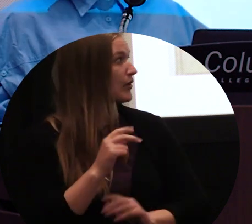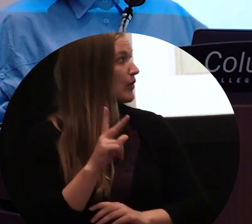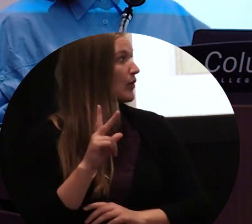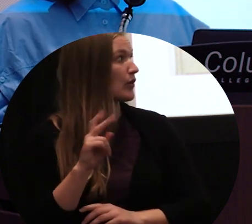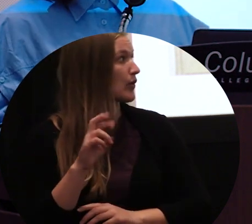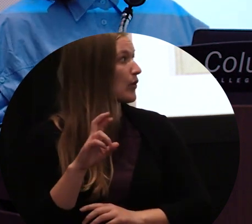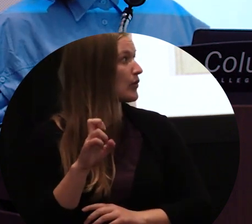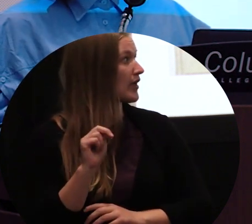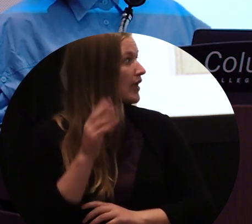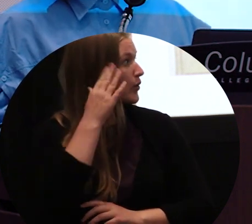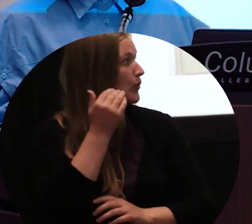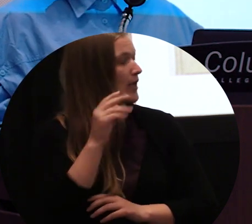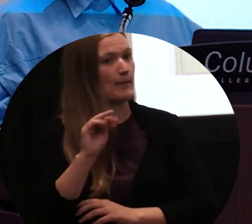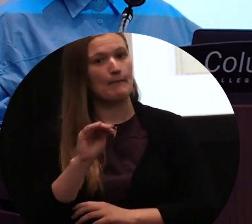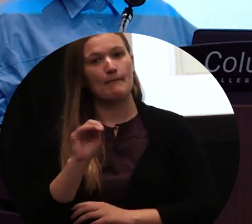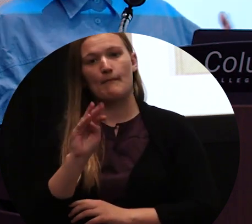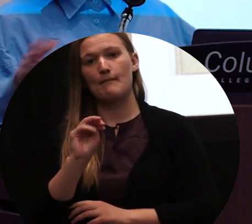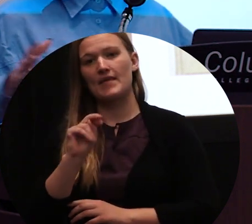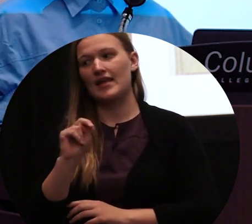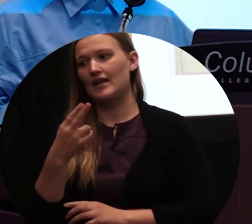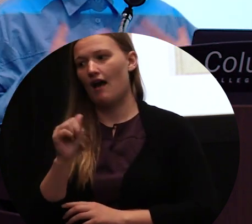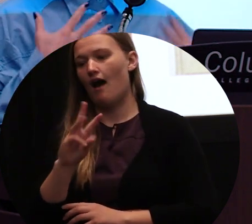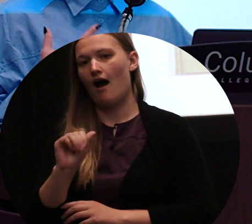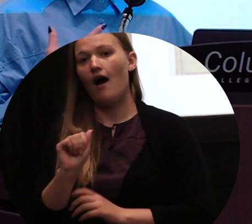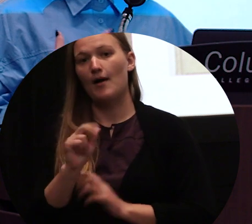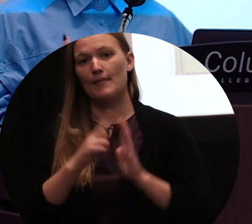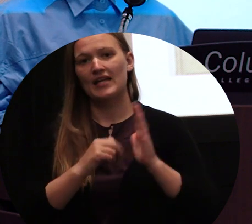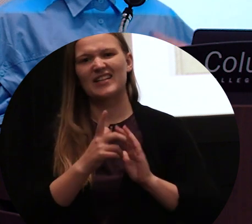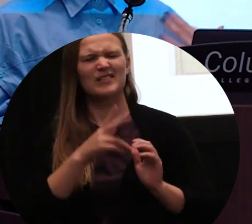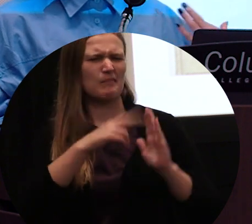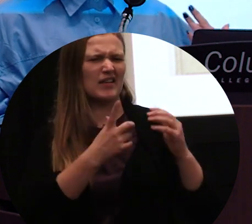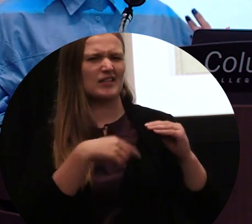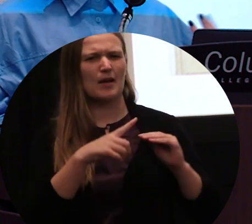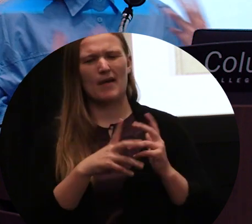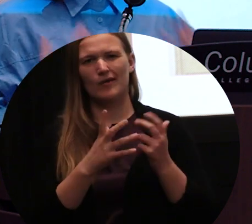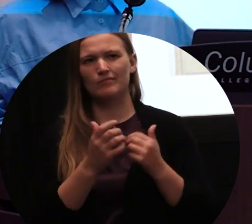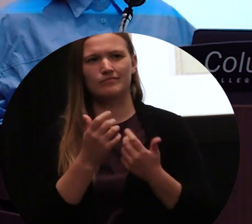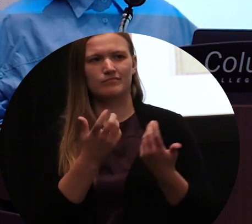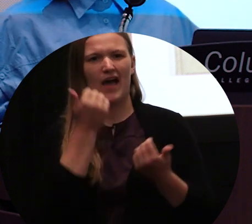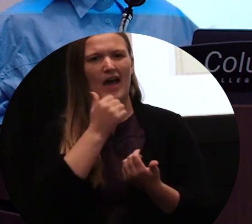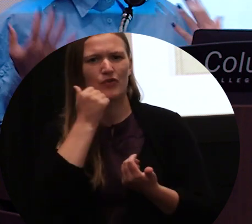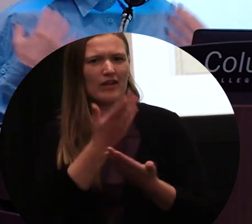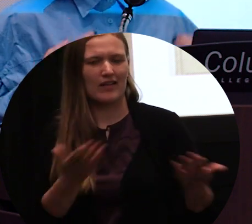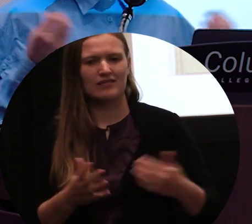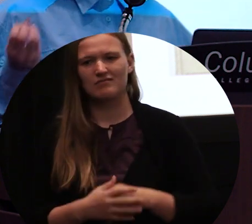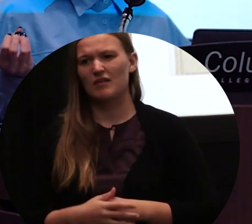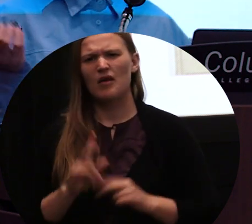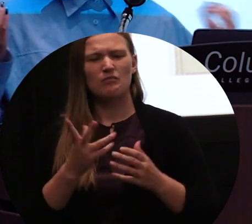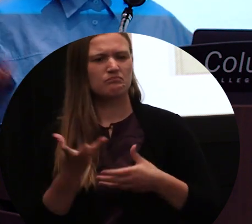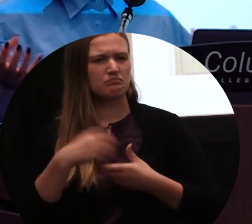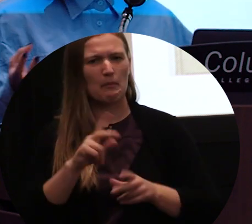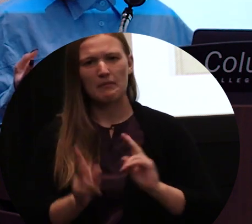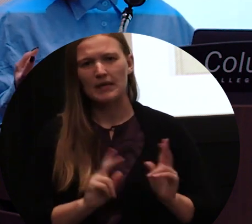traditional landscape paintings and paintings of the people. So it's kind of like everyday paintings. I'm really interested in, you know, this is a